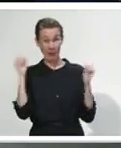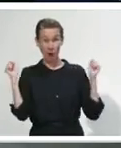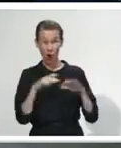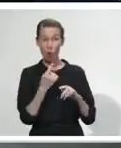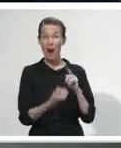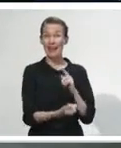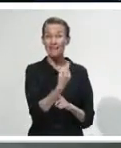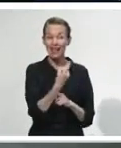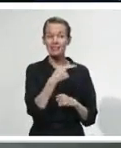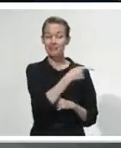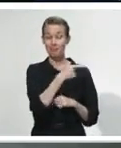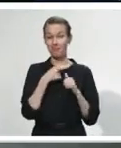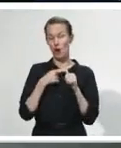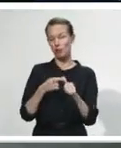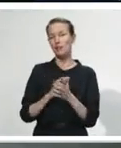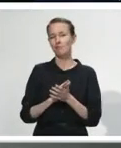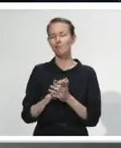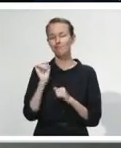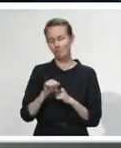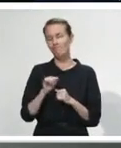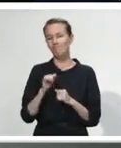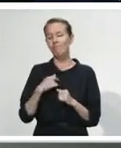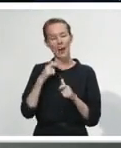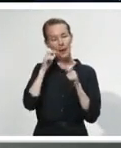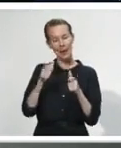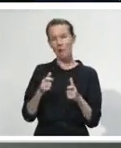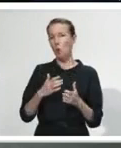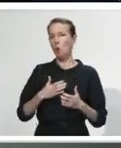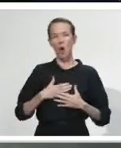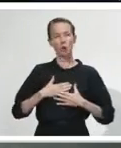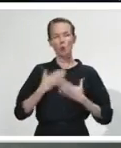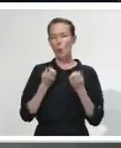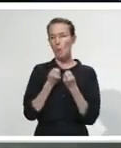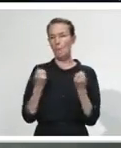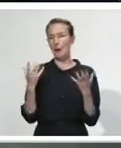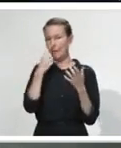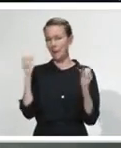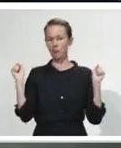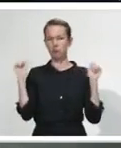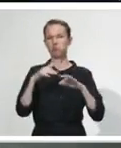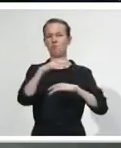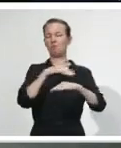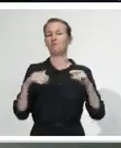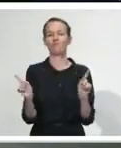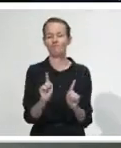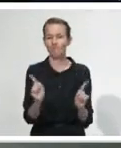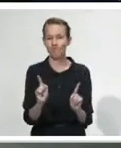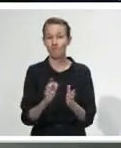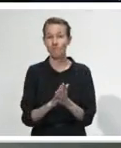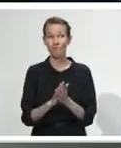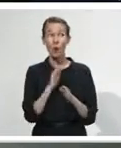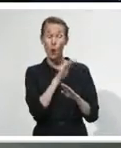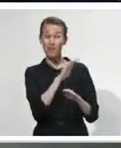careful and cautious around issues of mass gatherings. You'll see that for many countries that are changing and moving through